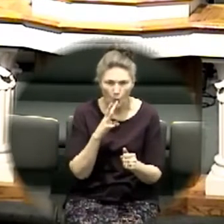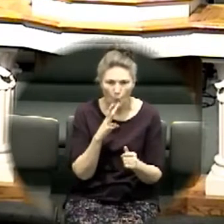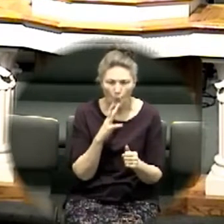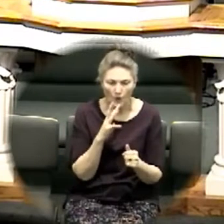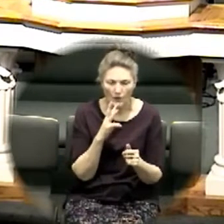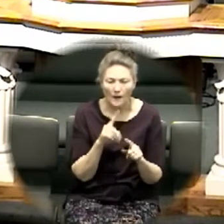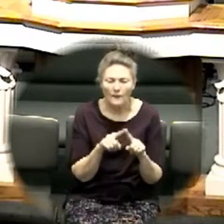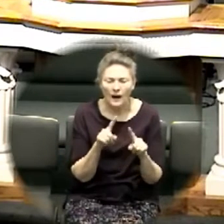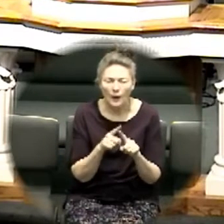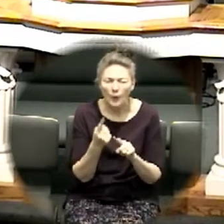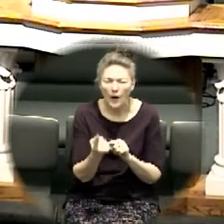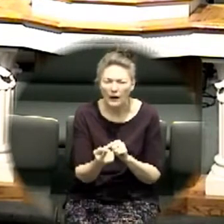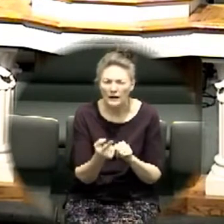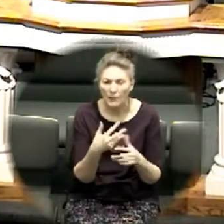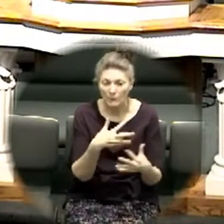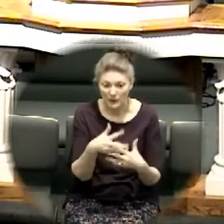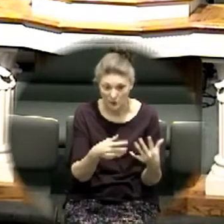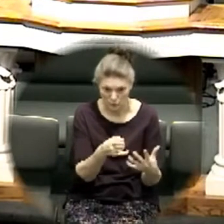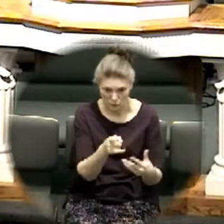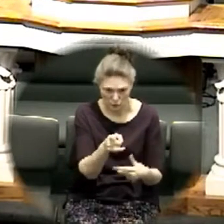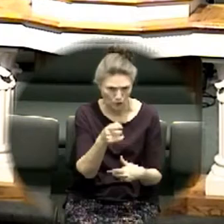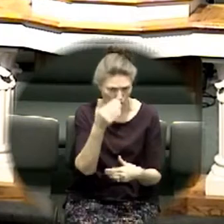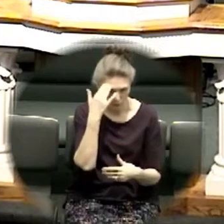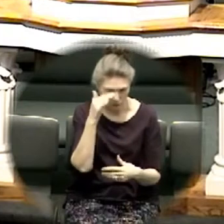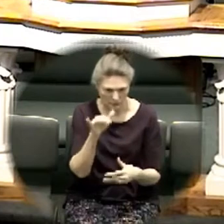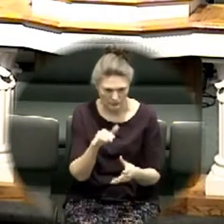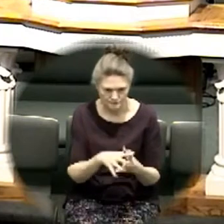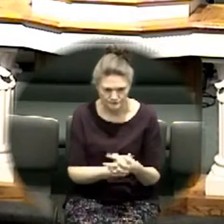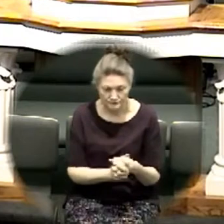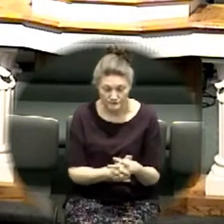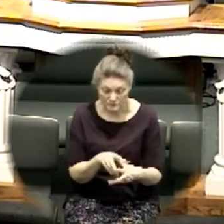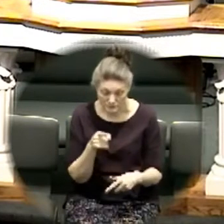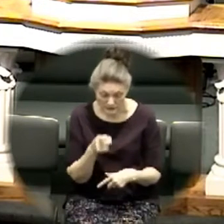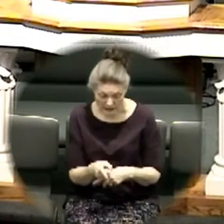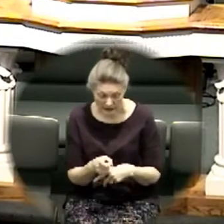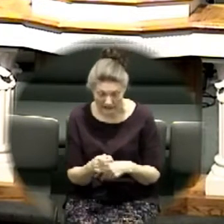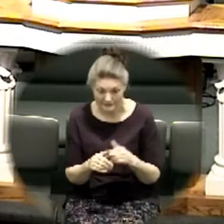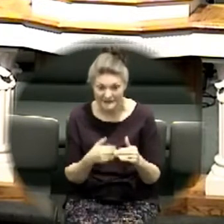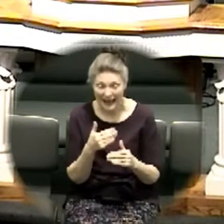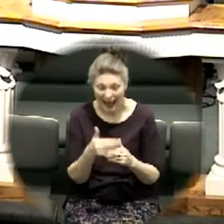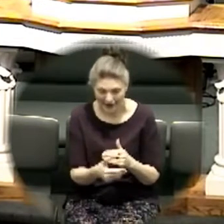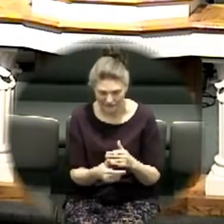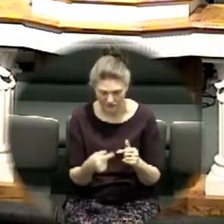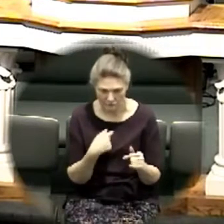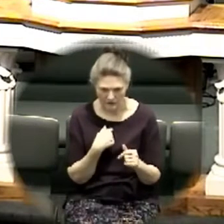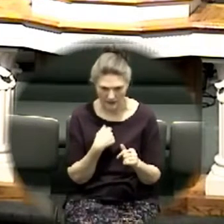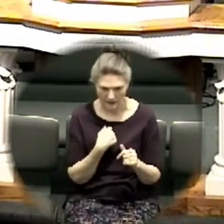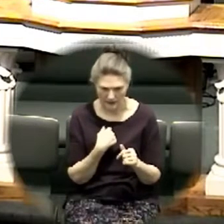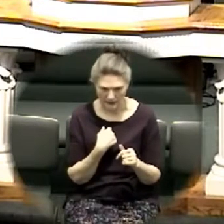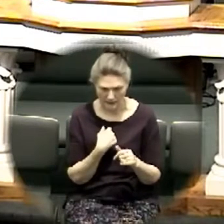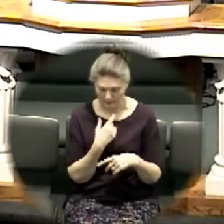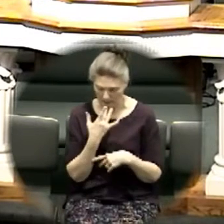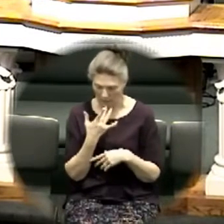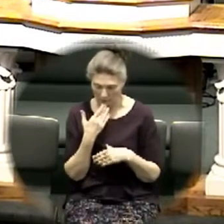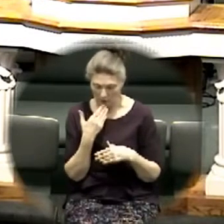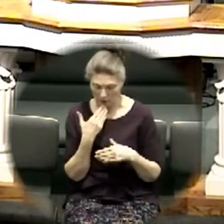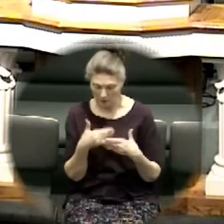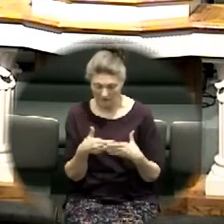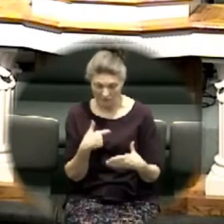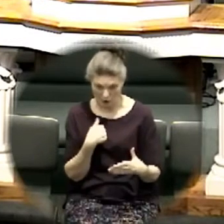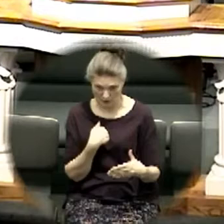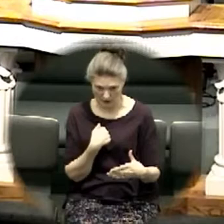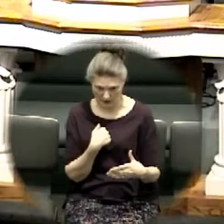among you whom you do not know it is he who coming after me is preferred before me